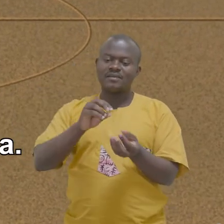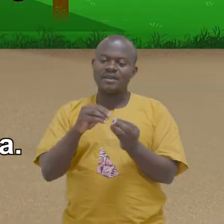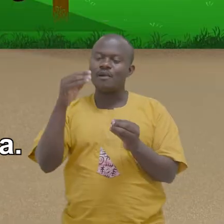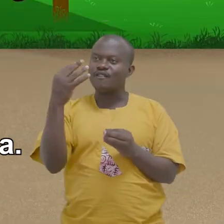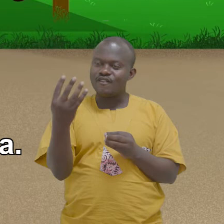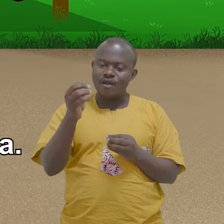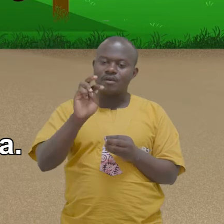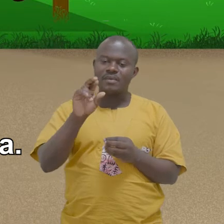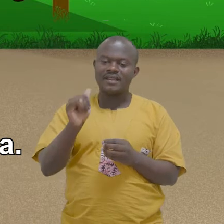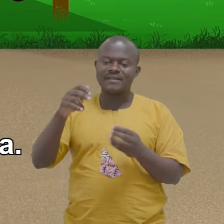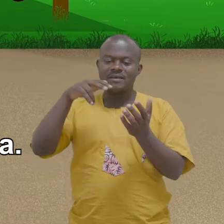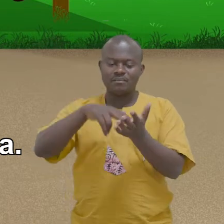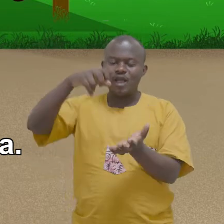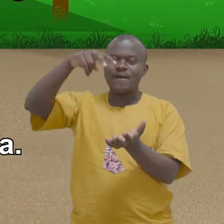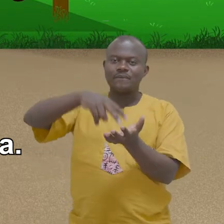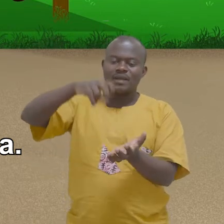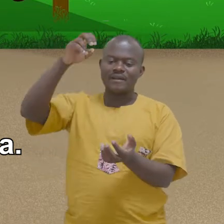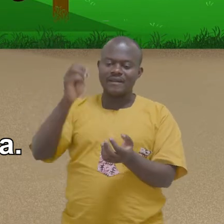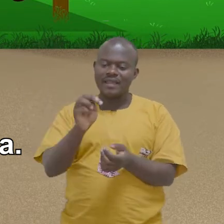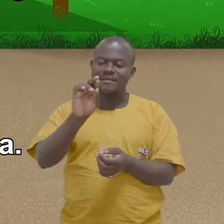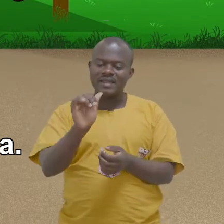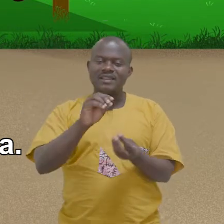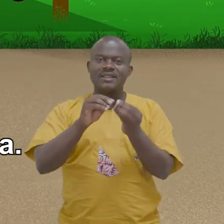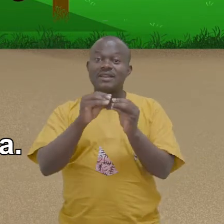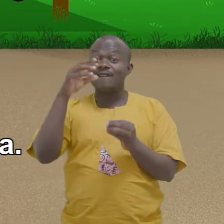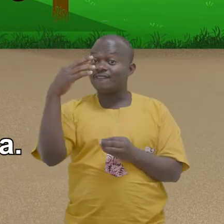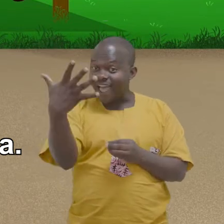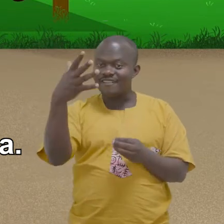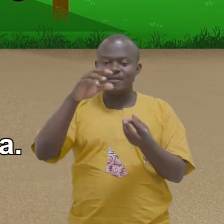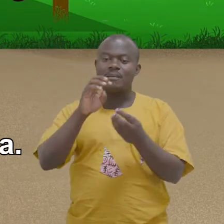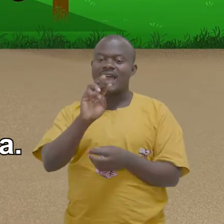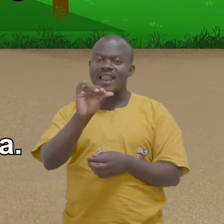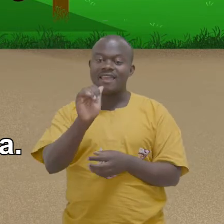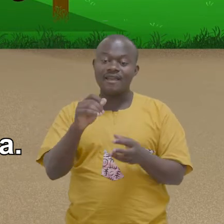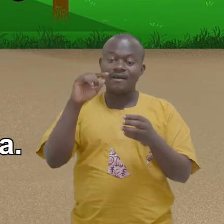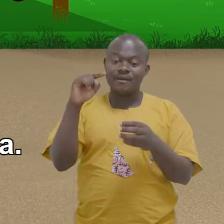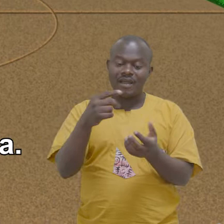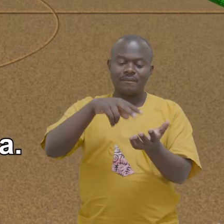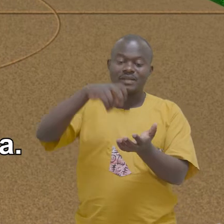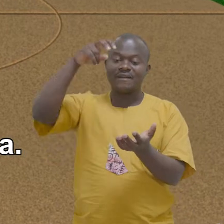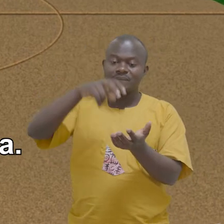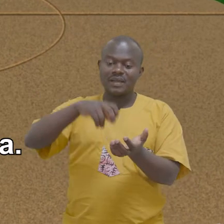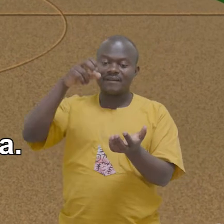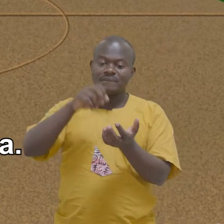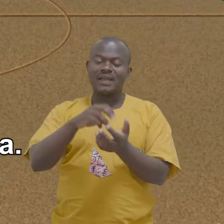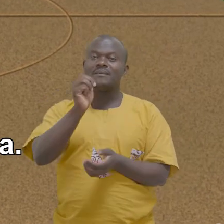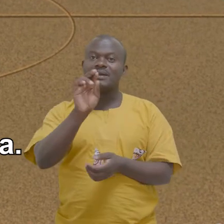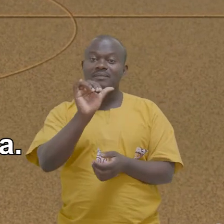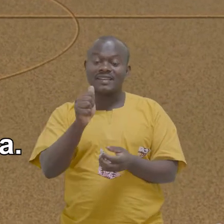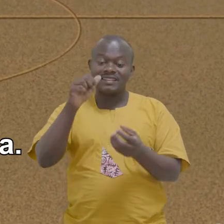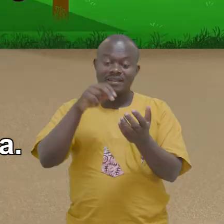number four Maria Three, four, five Maria Skip number five Maria Three, four,